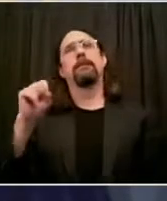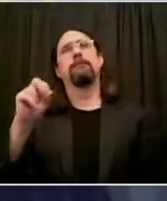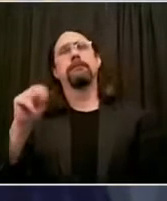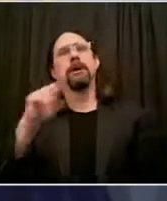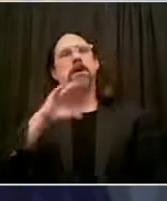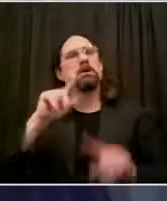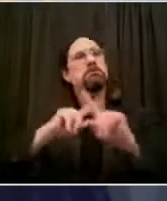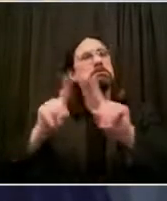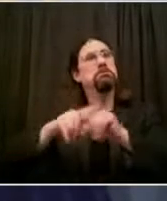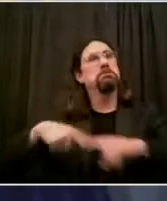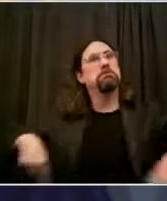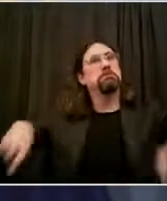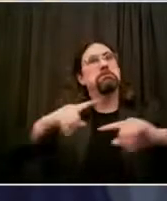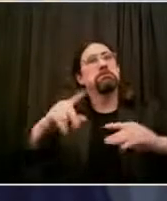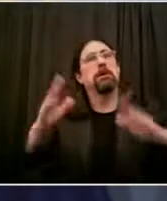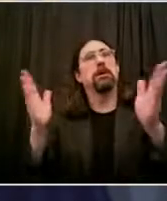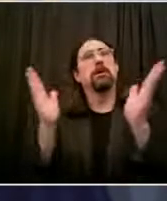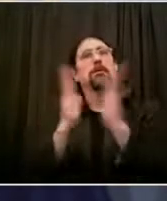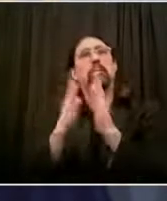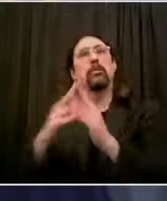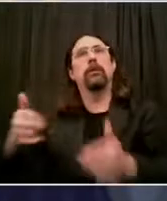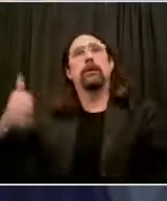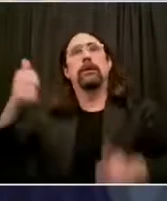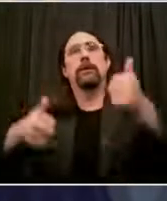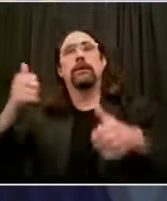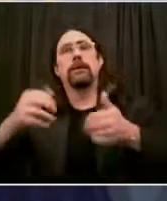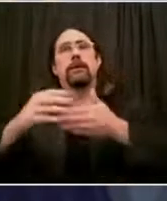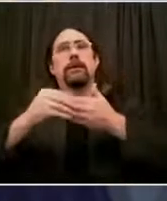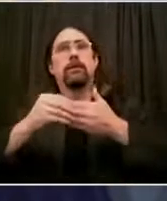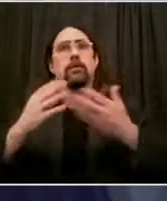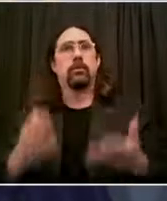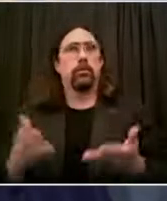faith initiatives, Reverend Dominique Atchison.